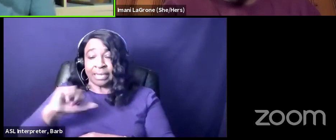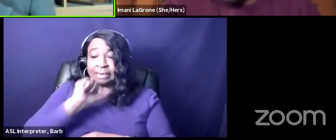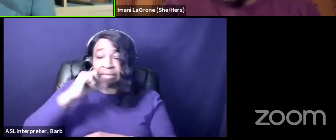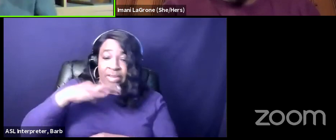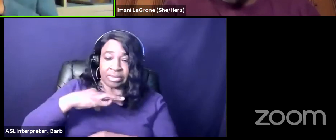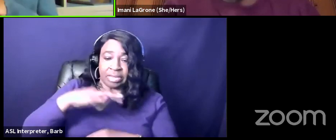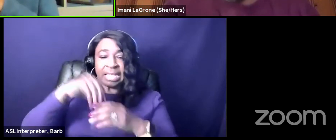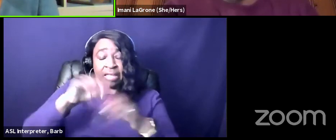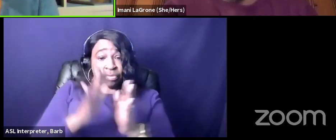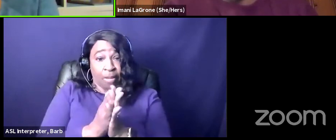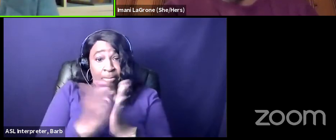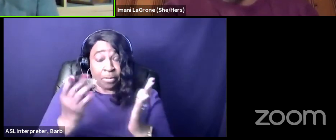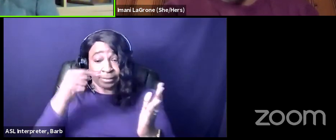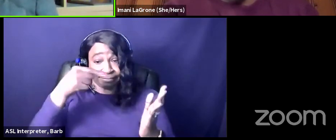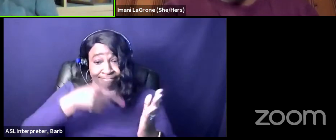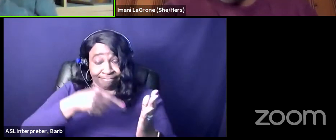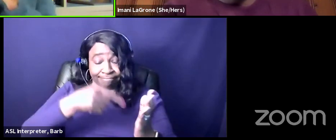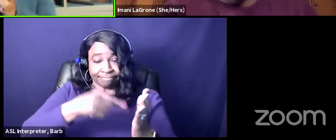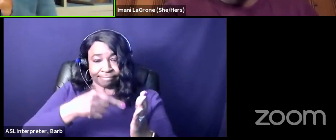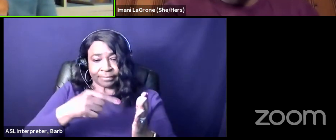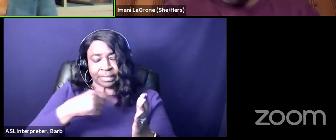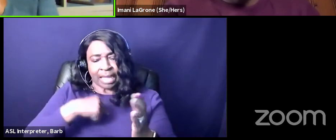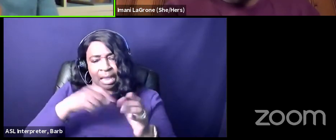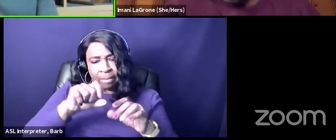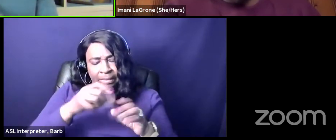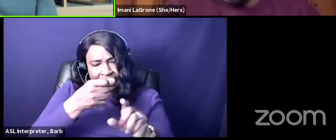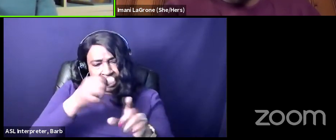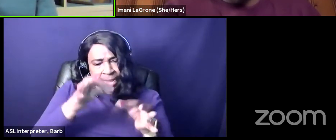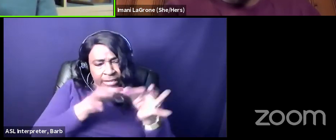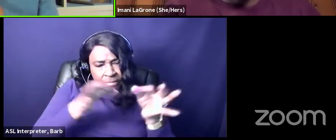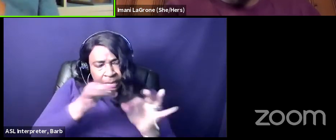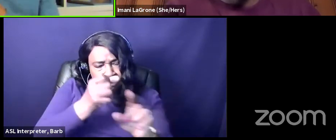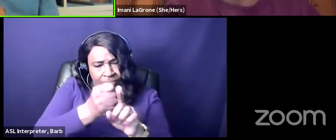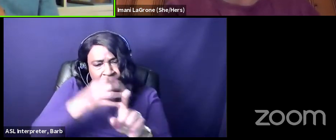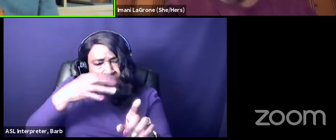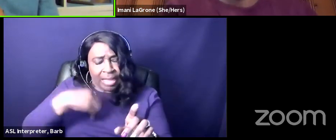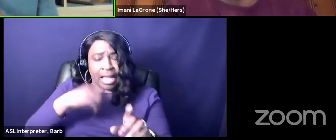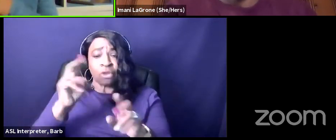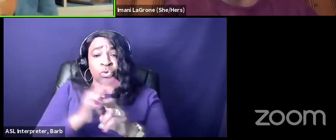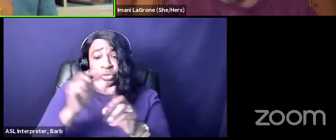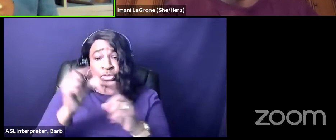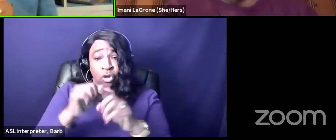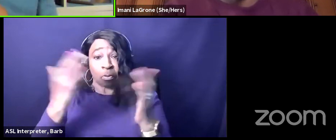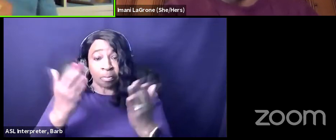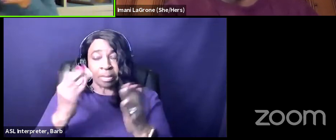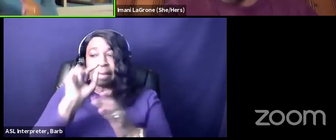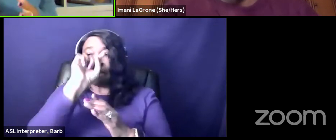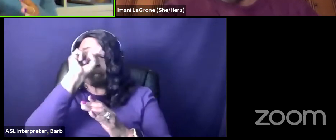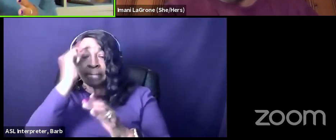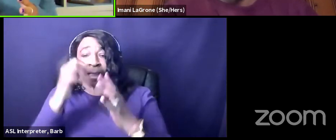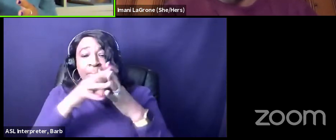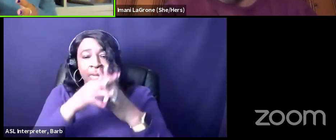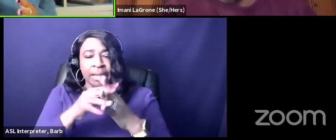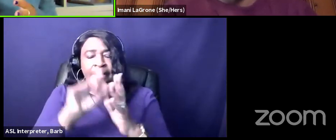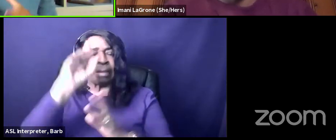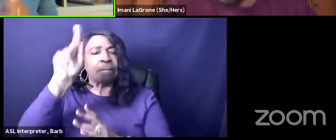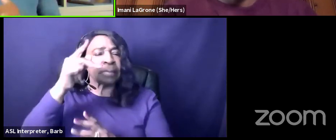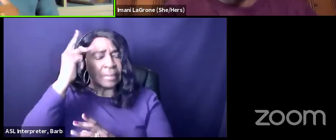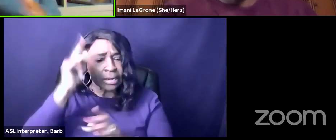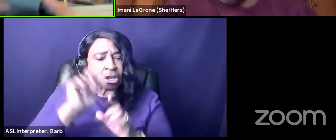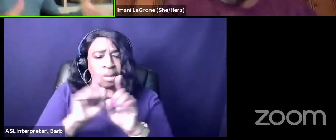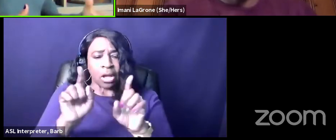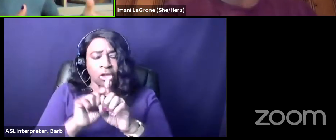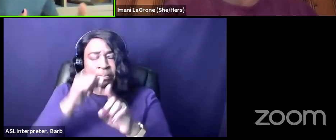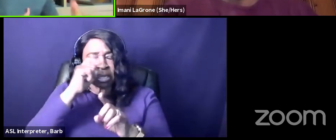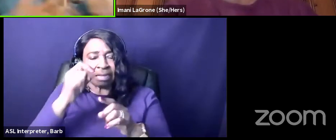black ethnics i break things down with i use the term black american somewhat political but also just because it's easier than